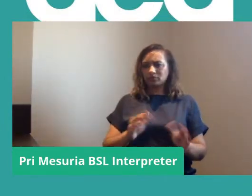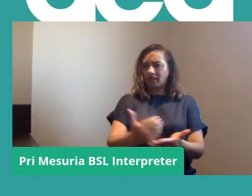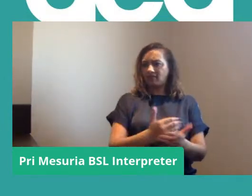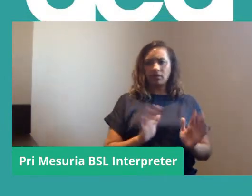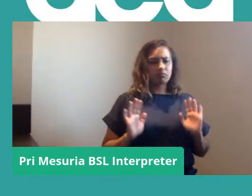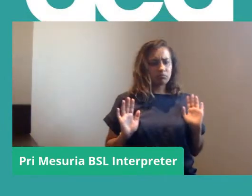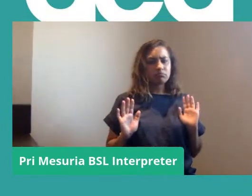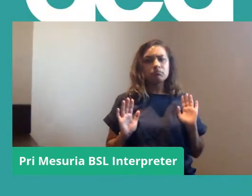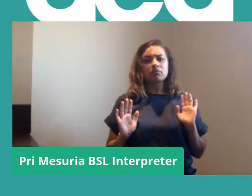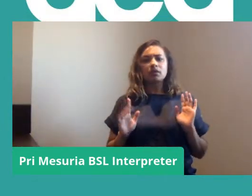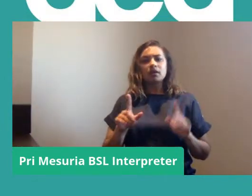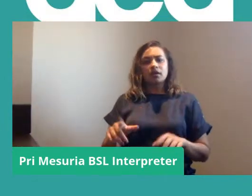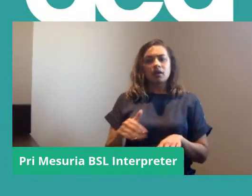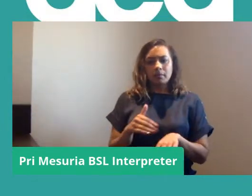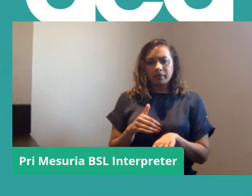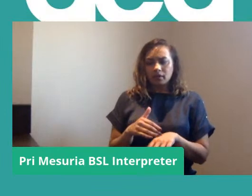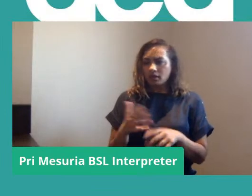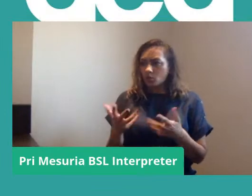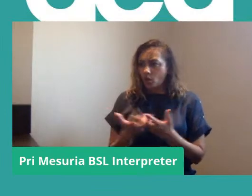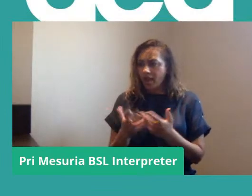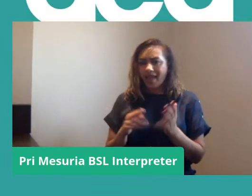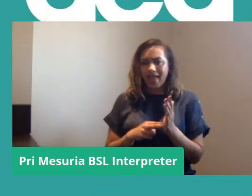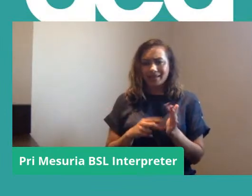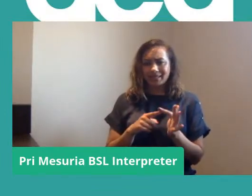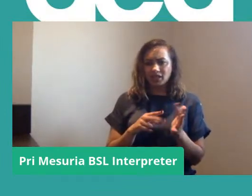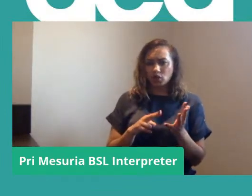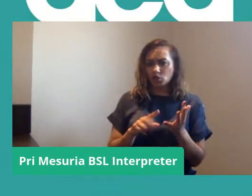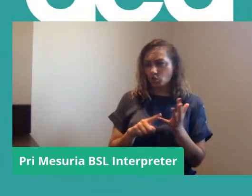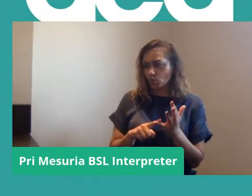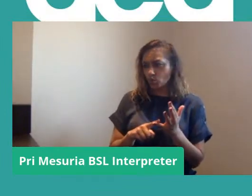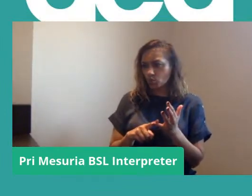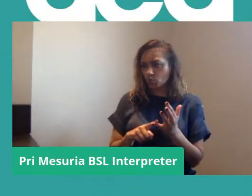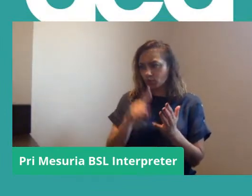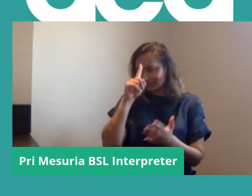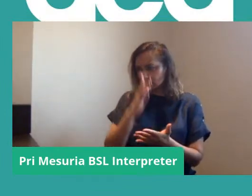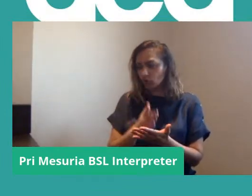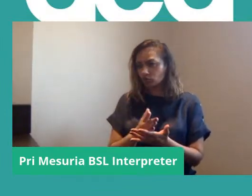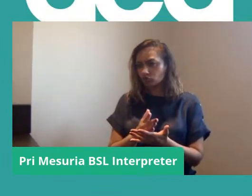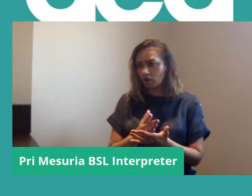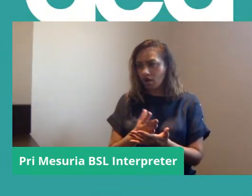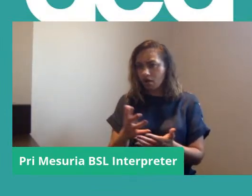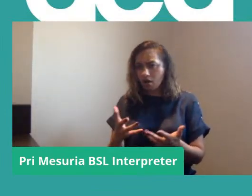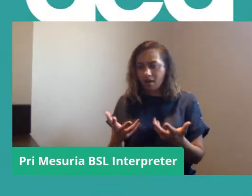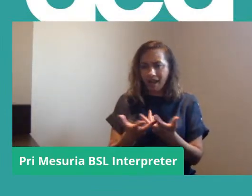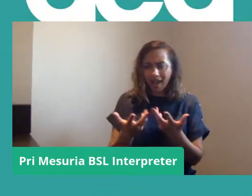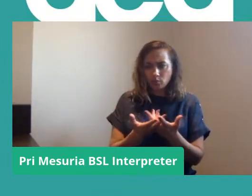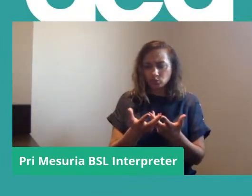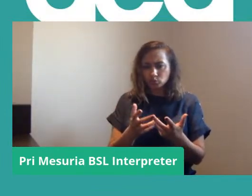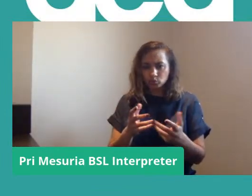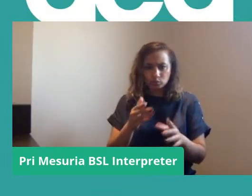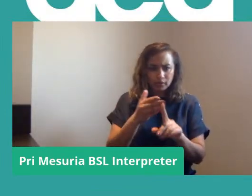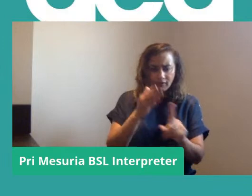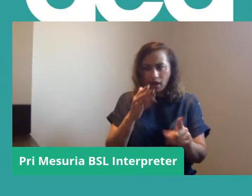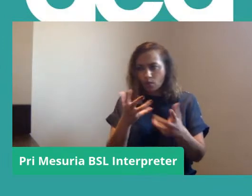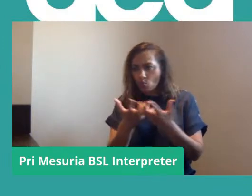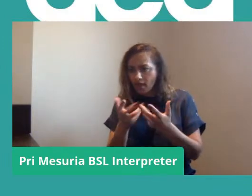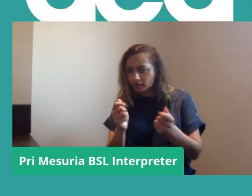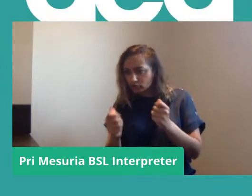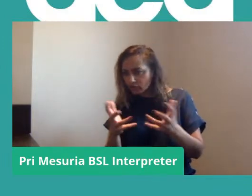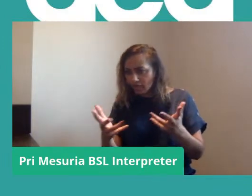difficult to pinpoint the effect the NEU had in that decision in that very very rapid government new turn in the beginning of January